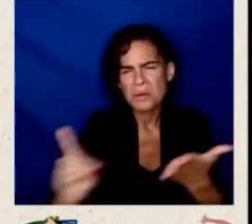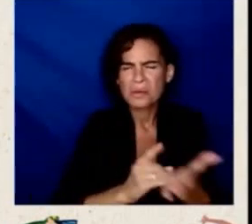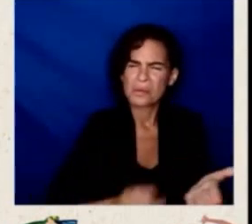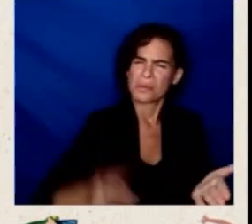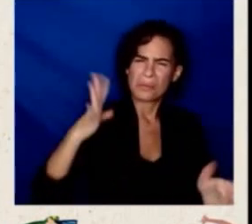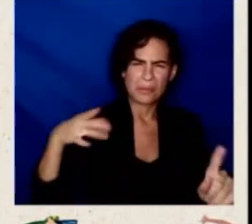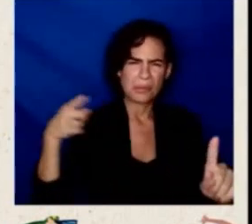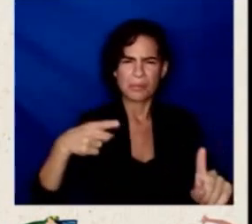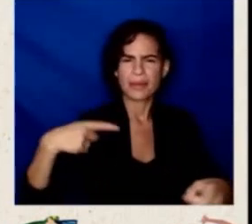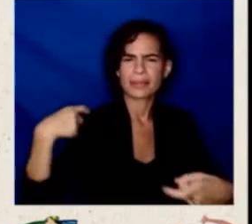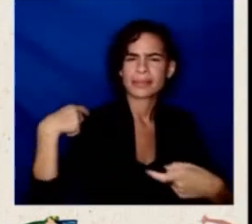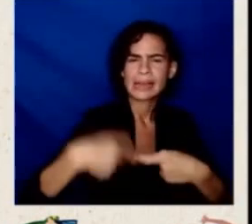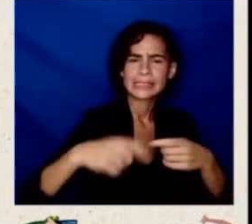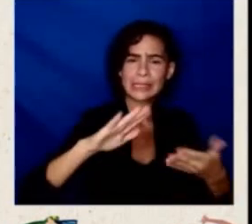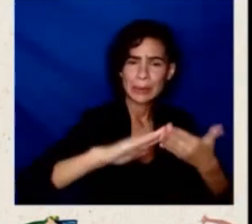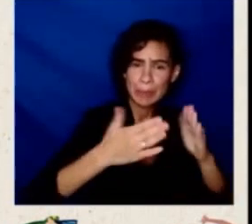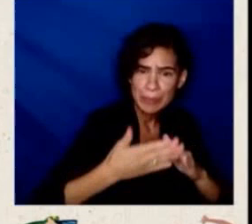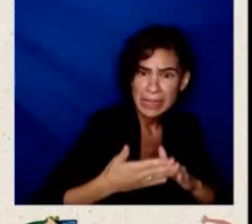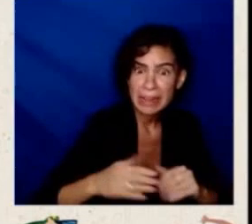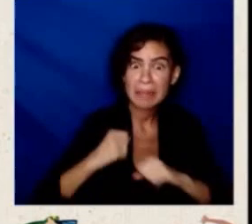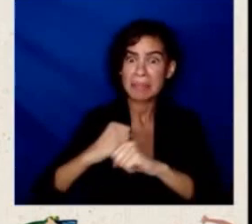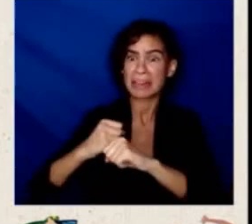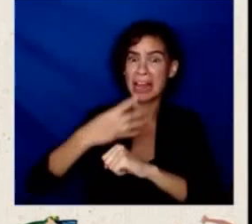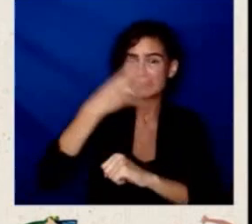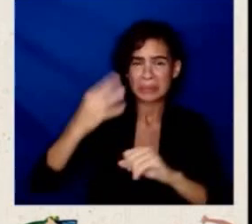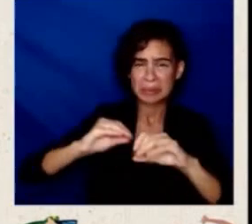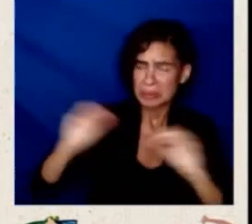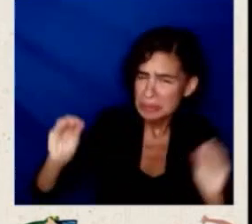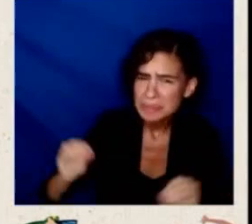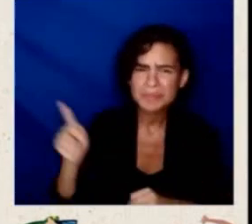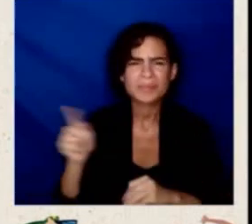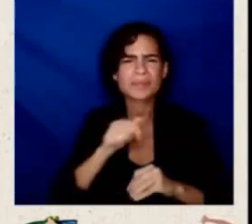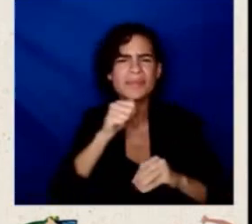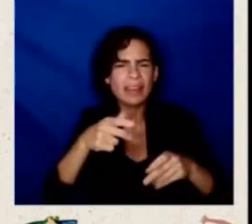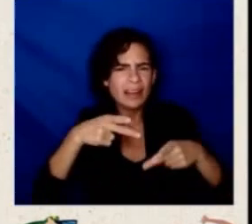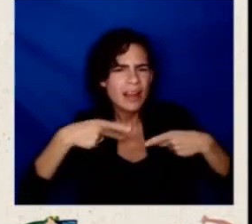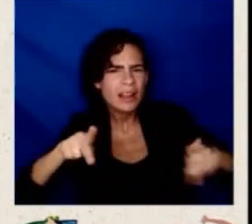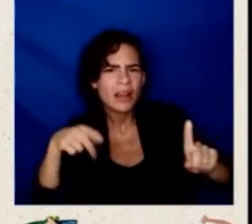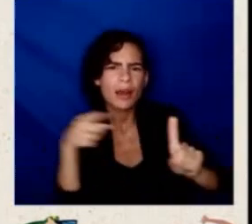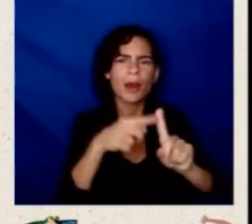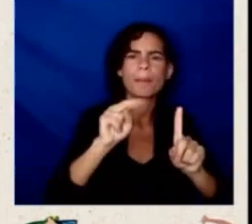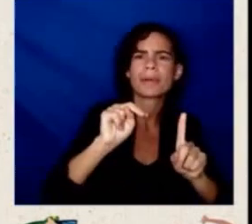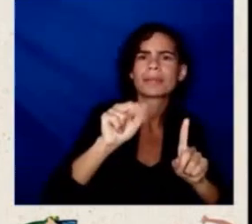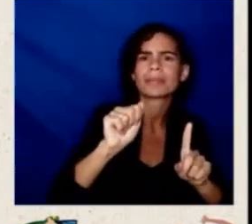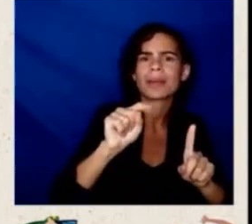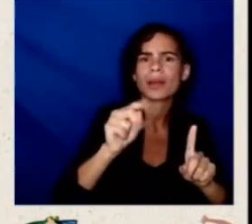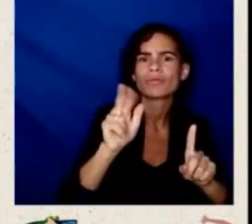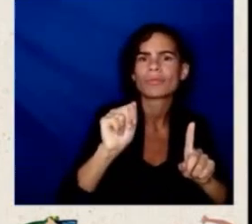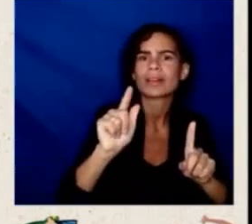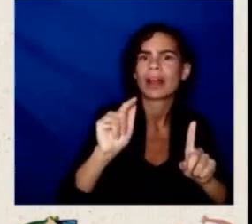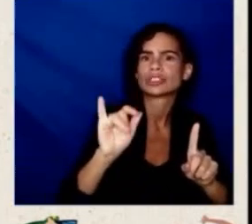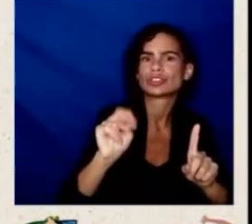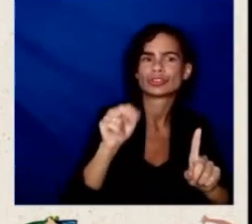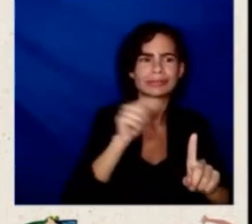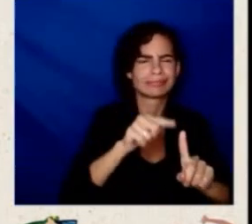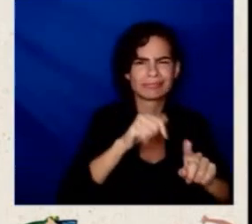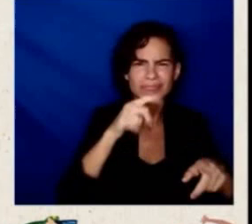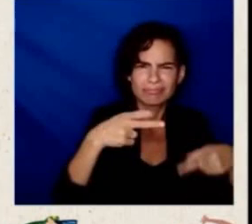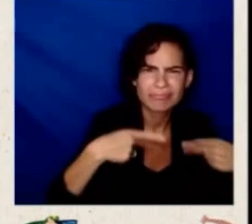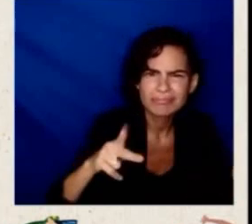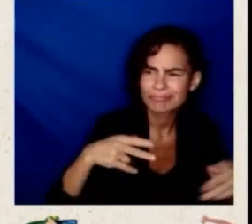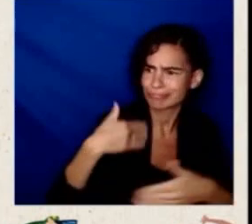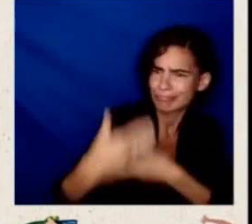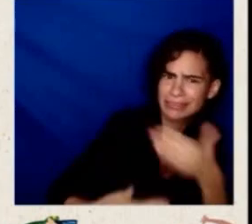opportunities for naturalization. What has this administration done to address equality, create protections, and promote